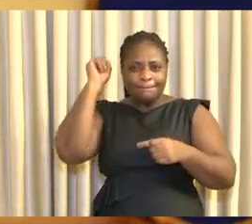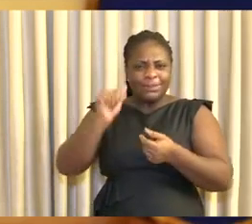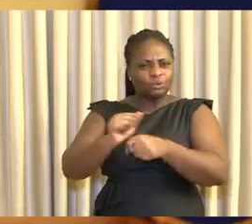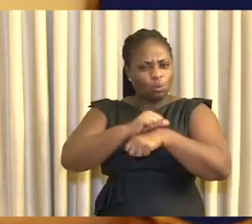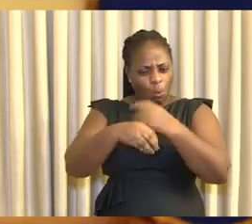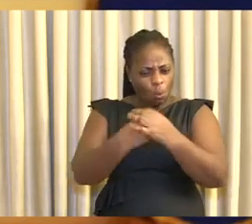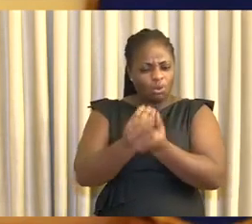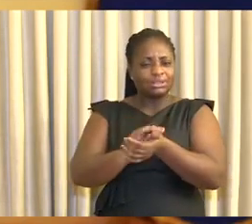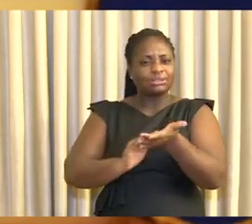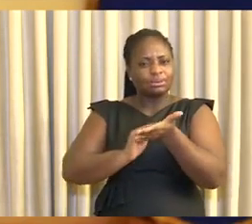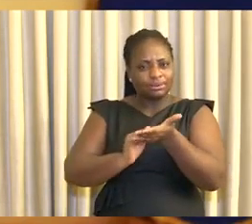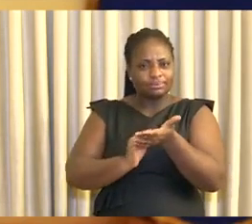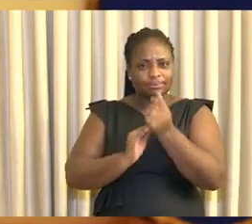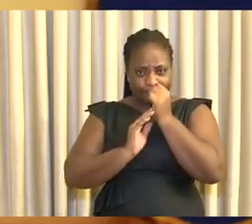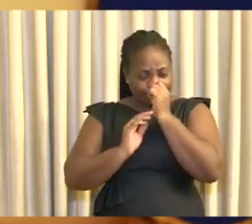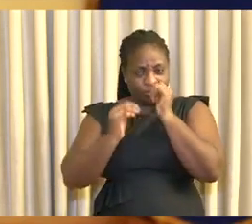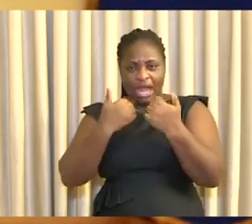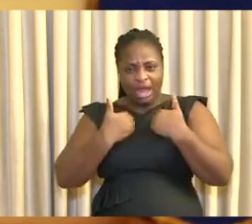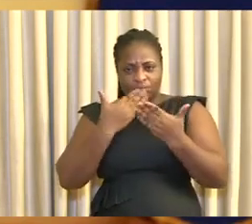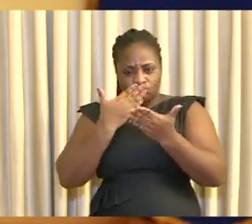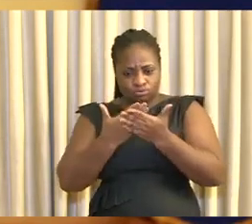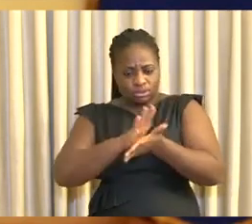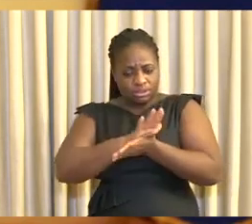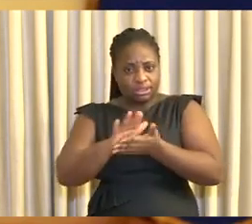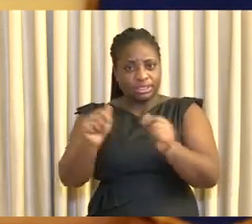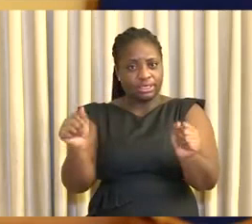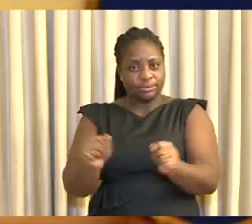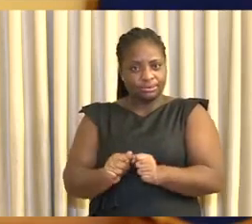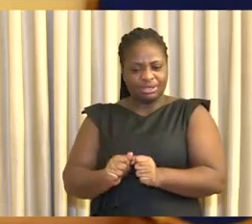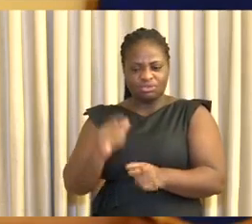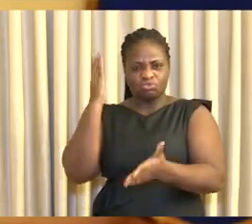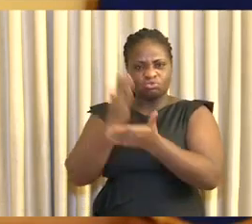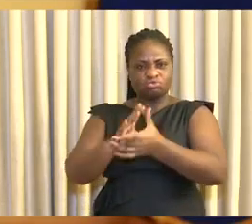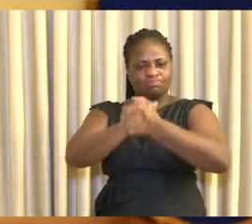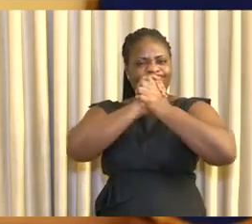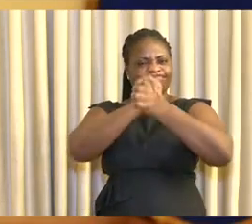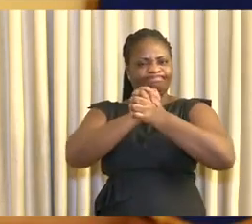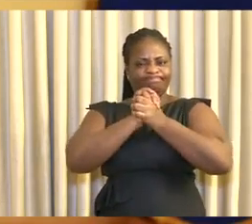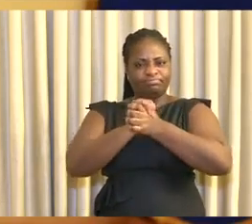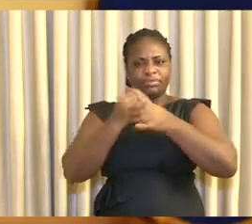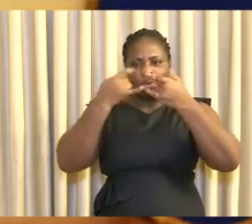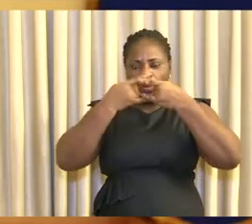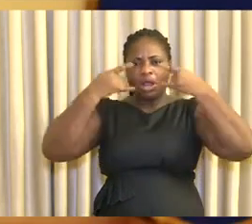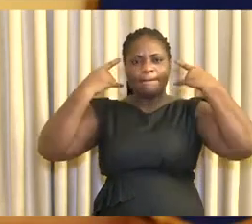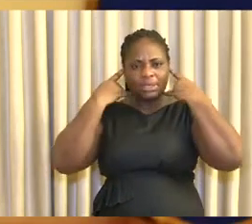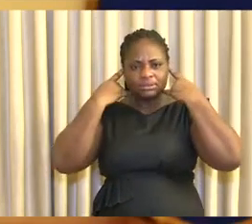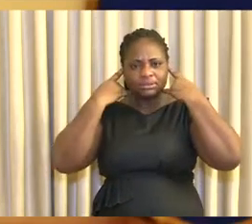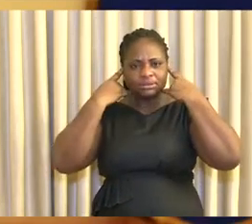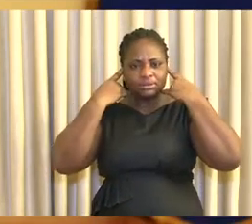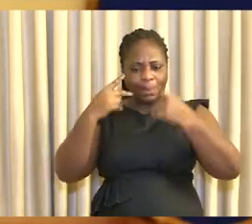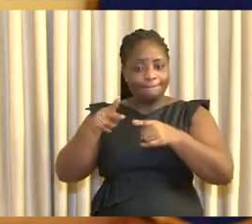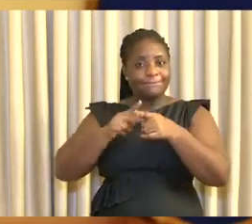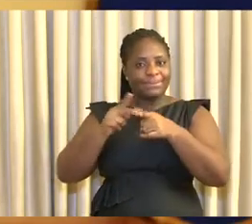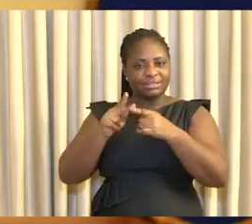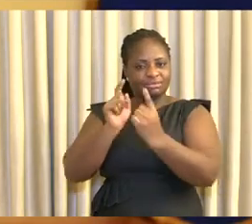that we have to wash our hands, maintain good hygiene, refrain from shaking hands, wear our